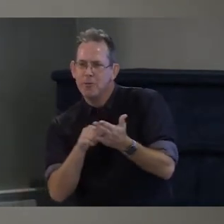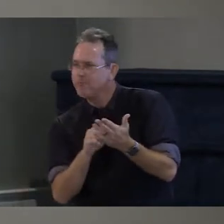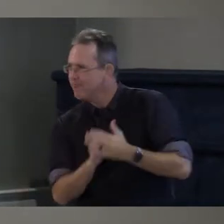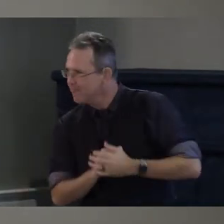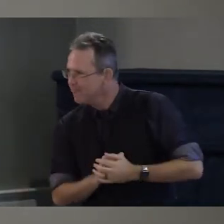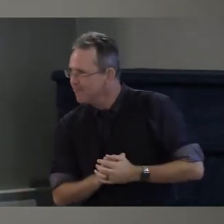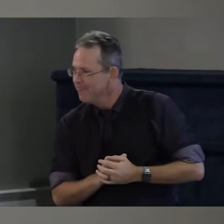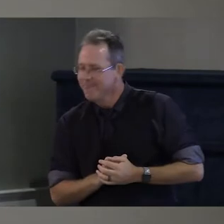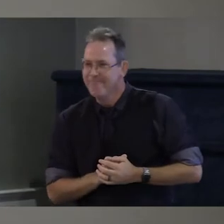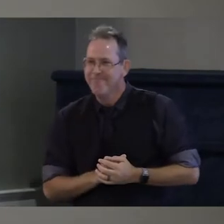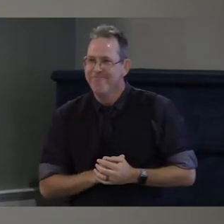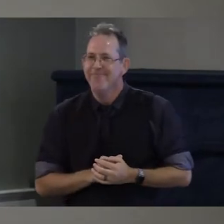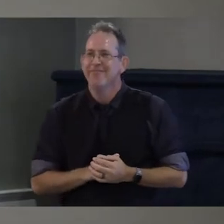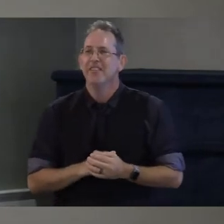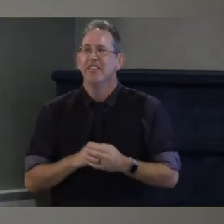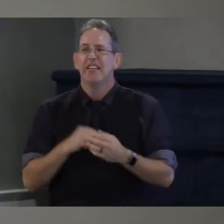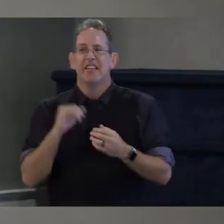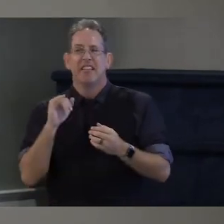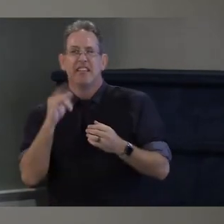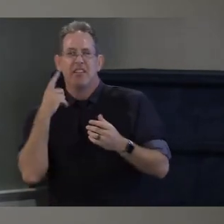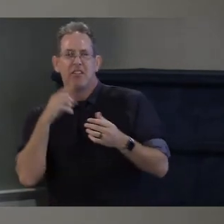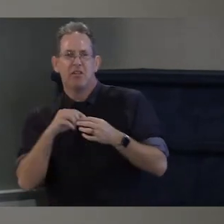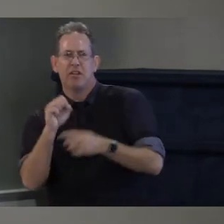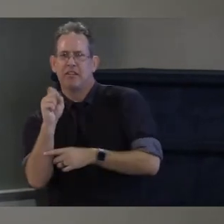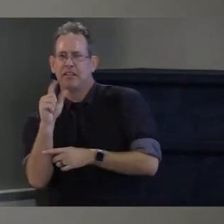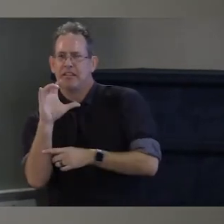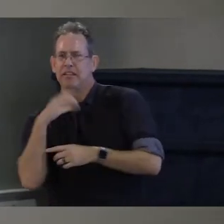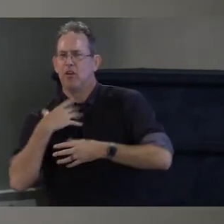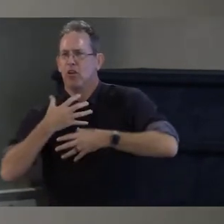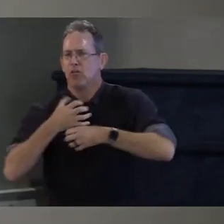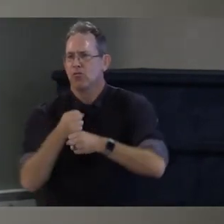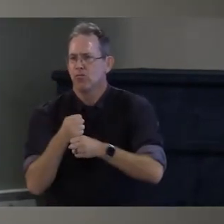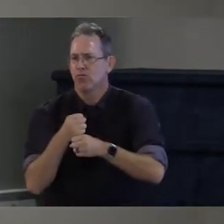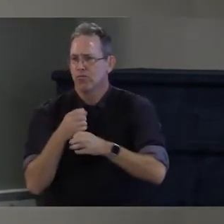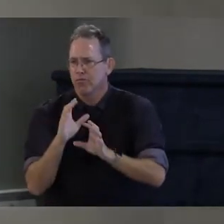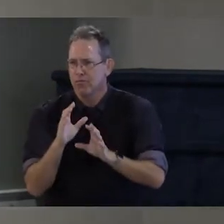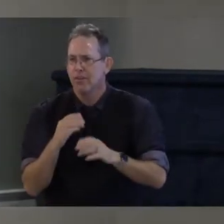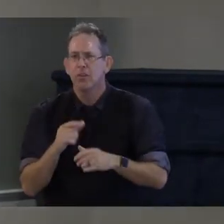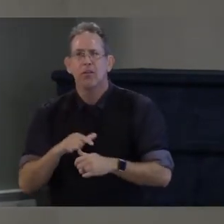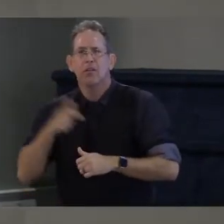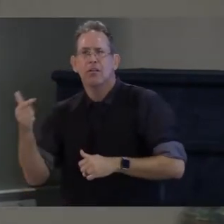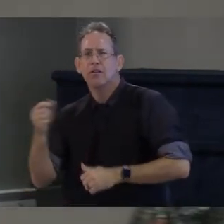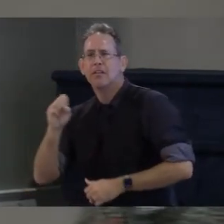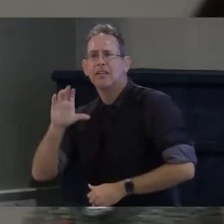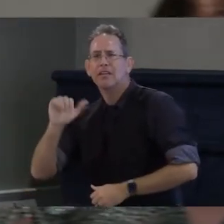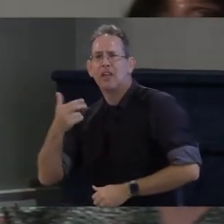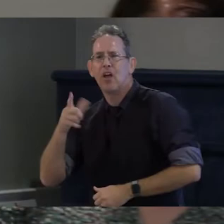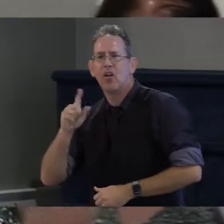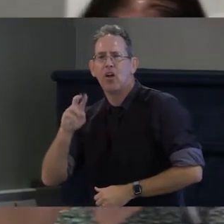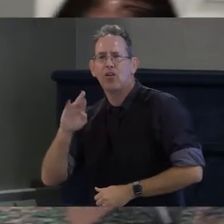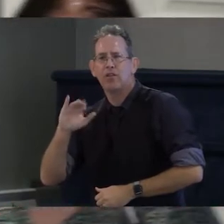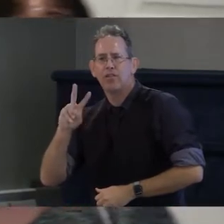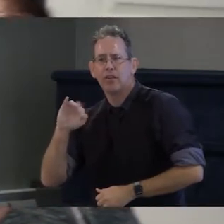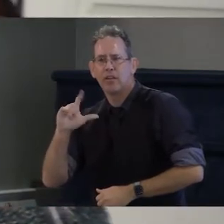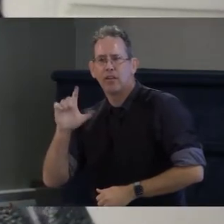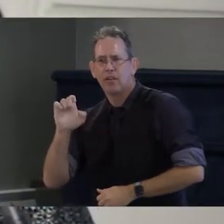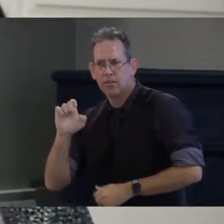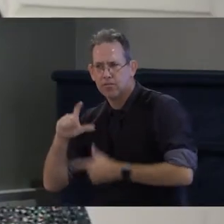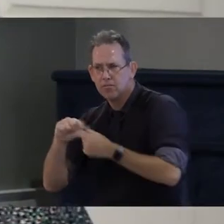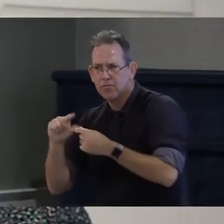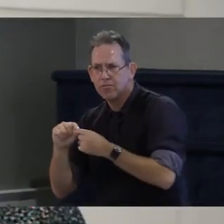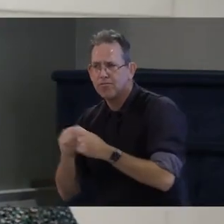that's it for the silk I'm going to pass it over to Sarah and you're going to do your that's great so thank you Theo I'll use this